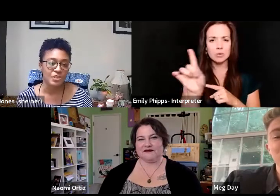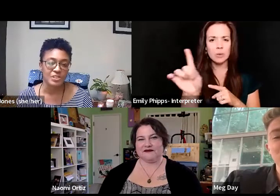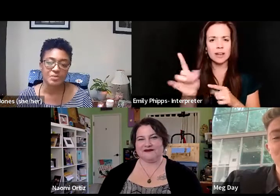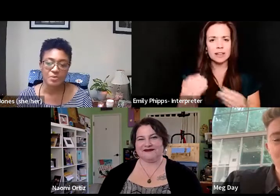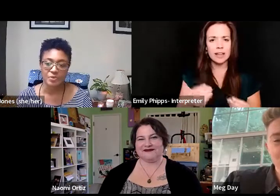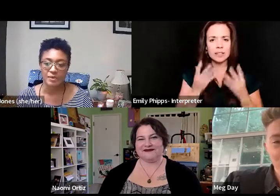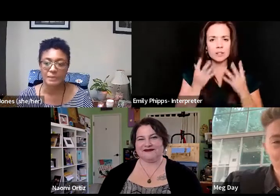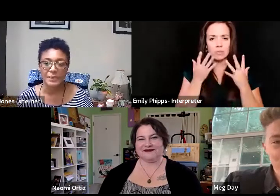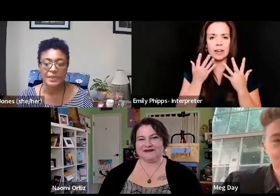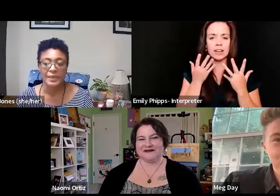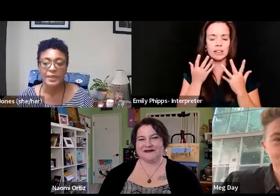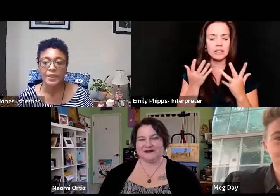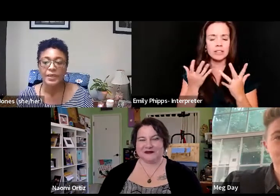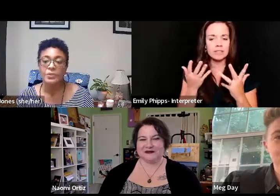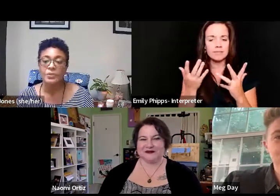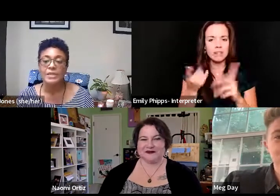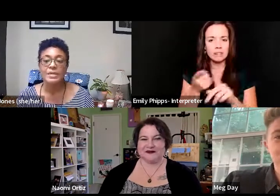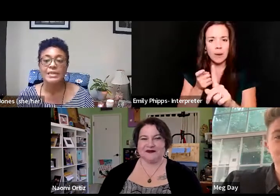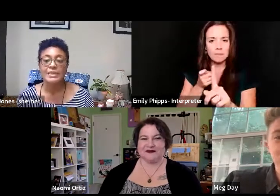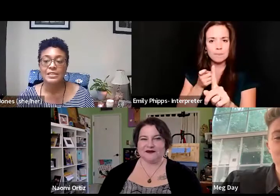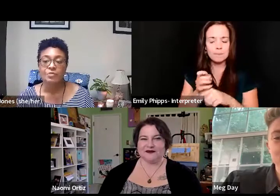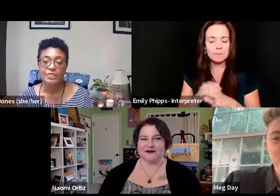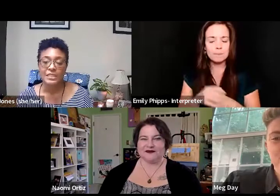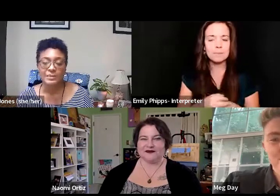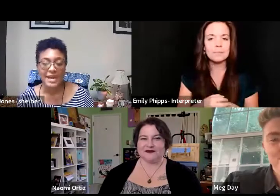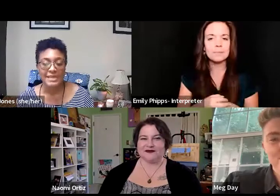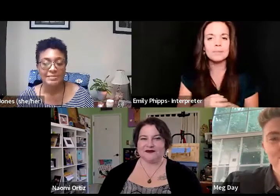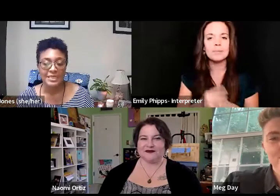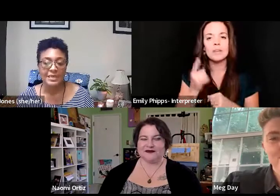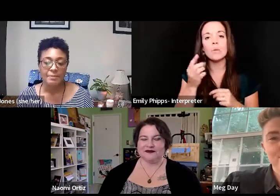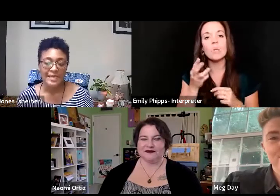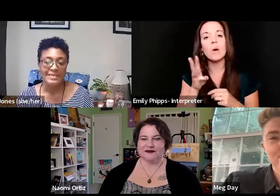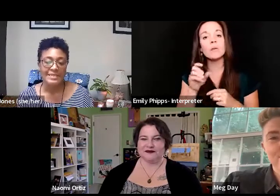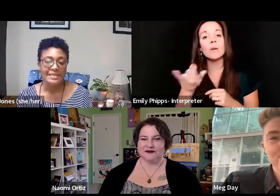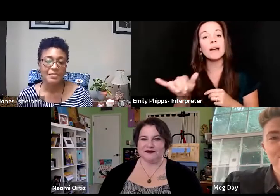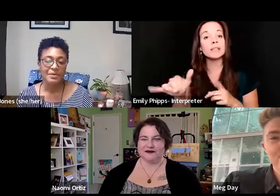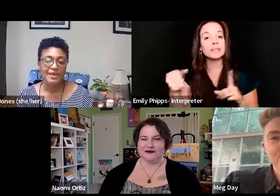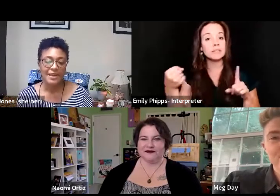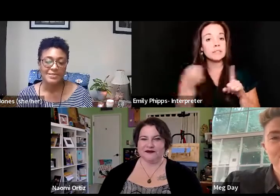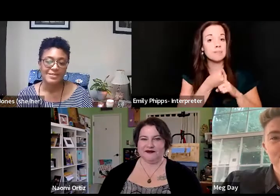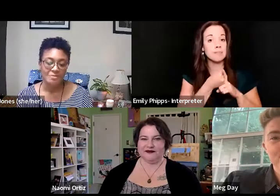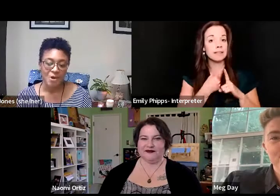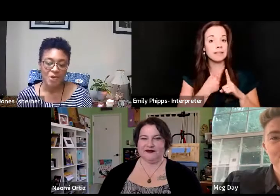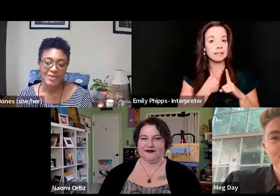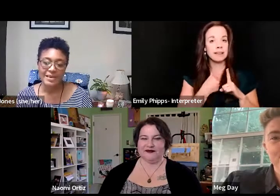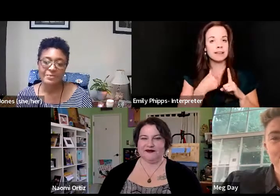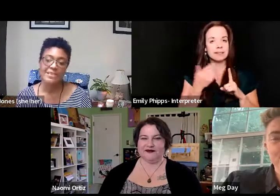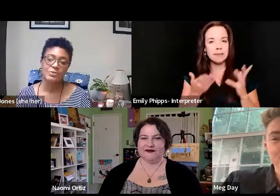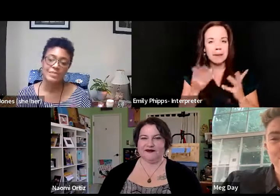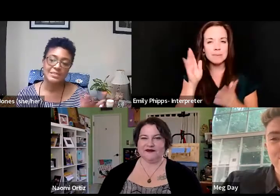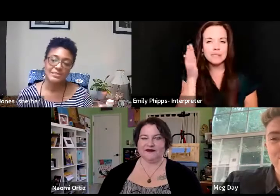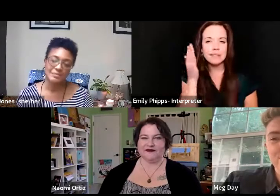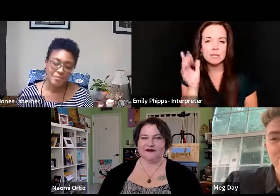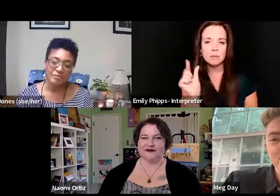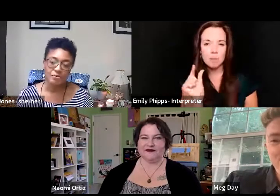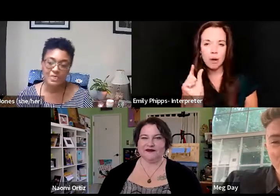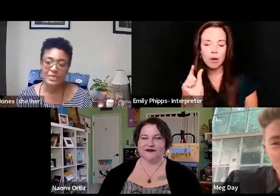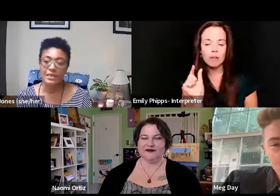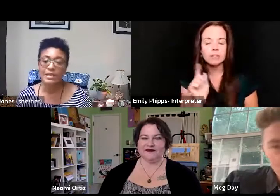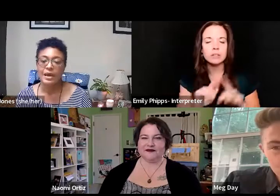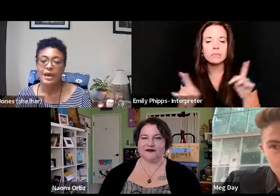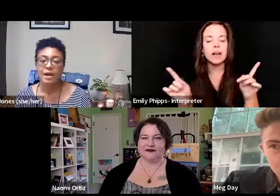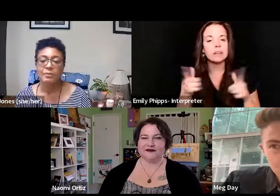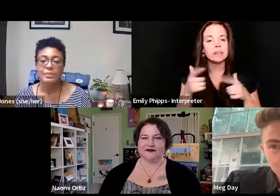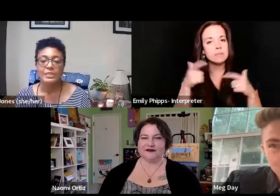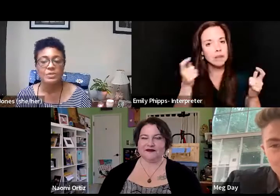poetry coalition programming. One way that Leah's really impacted me, and it might seem kind of small thing, but it was big for